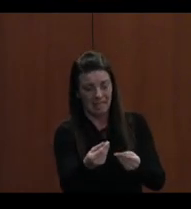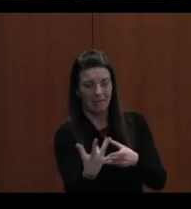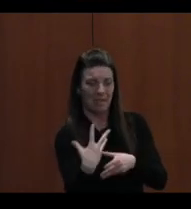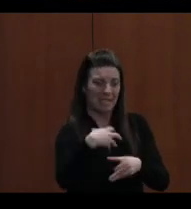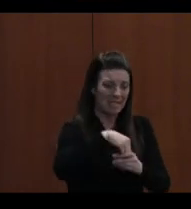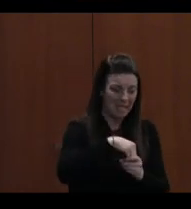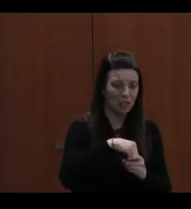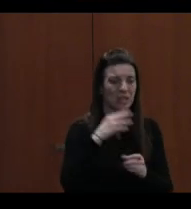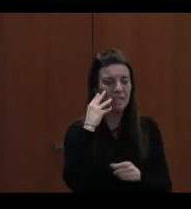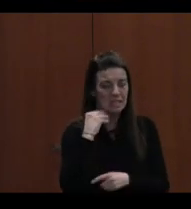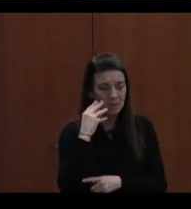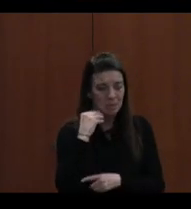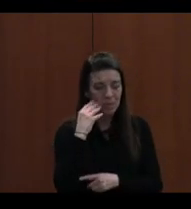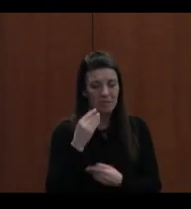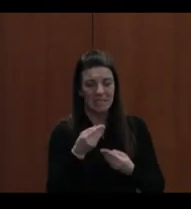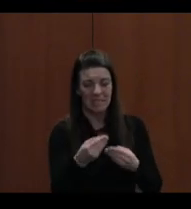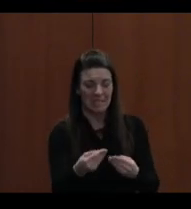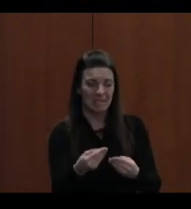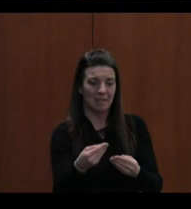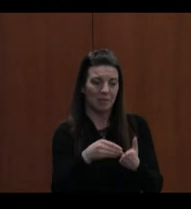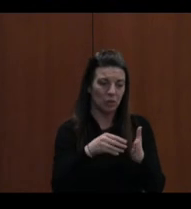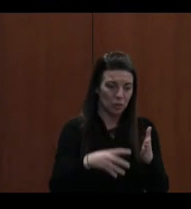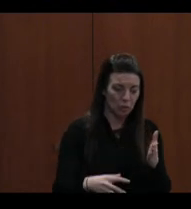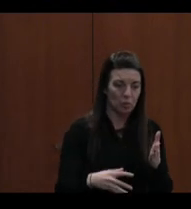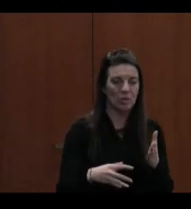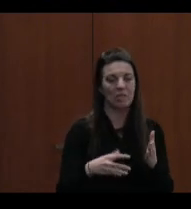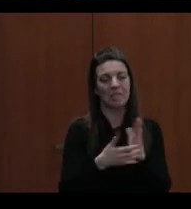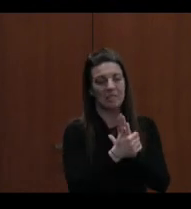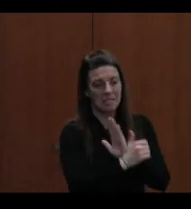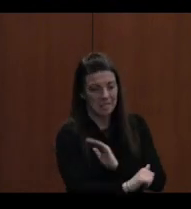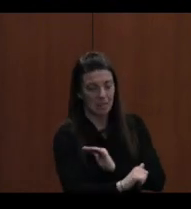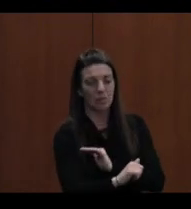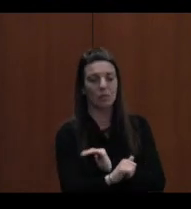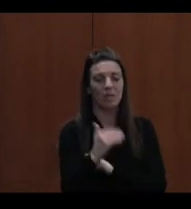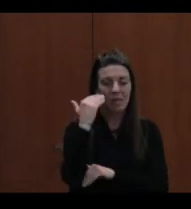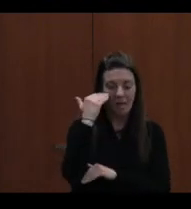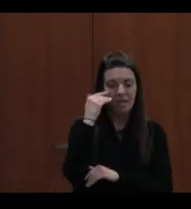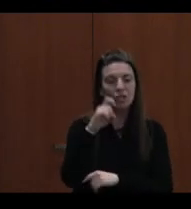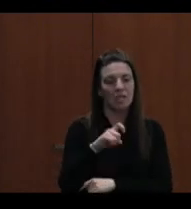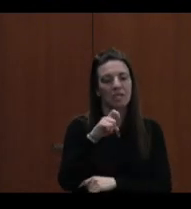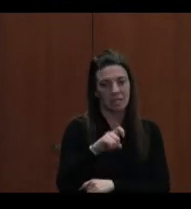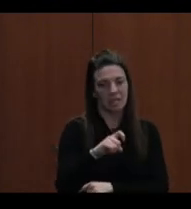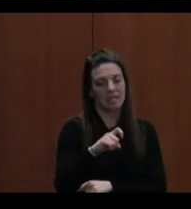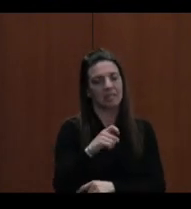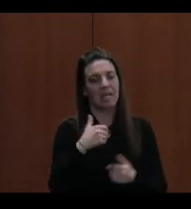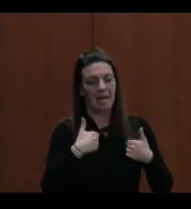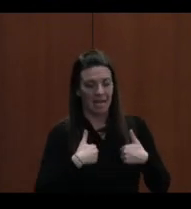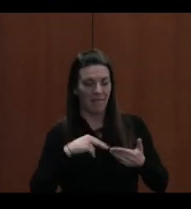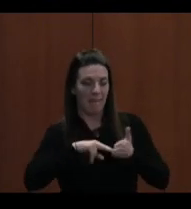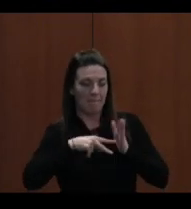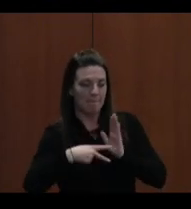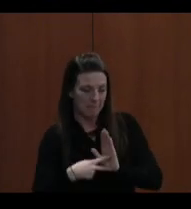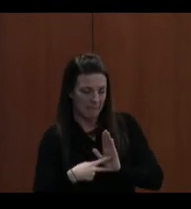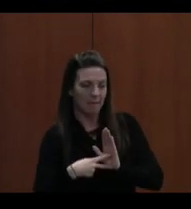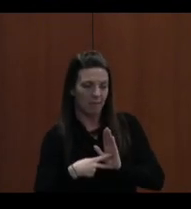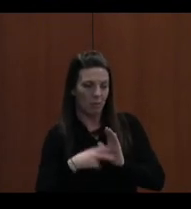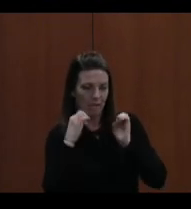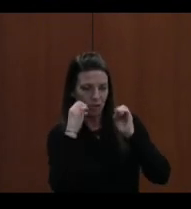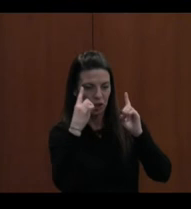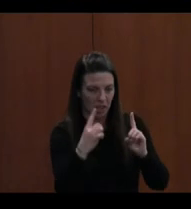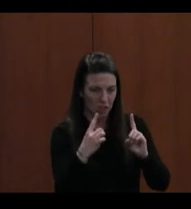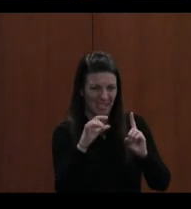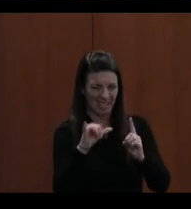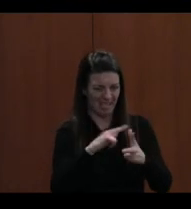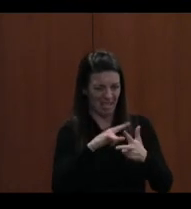for students, to acquire the knowledge and skills, to become global citizens and pursue meaningful, rewarding employment. Those three